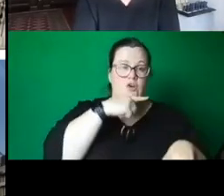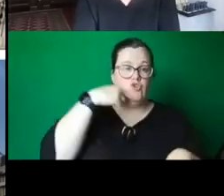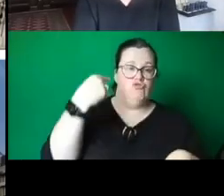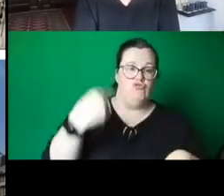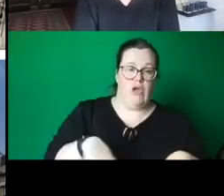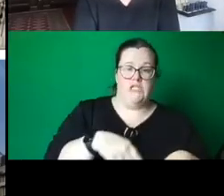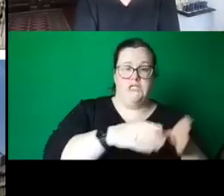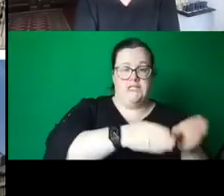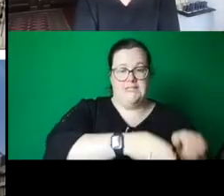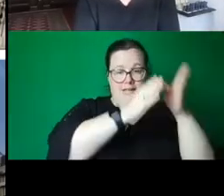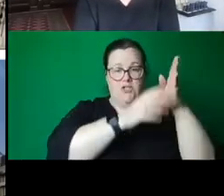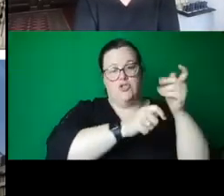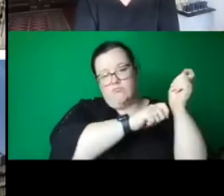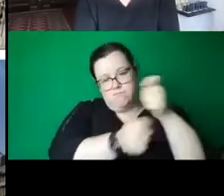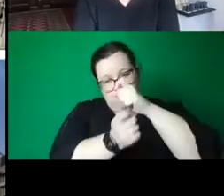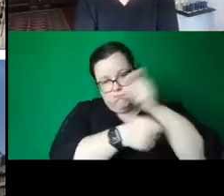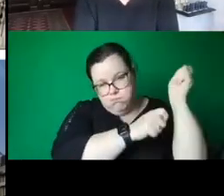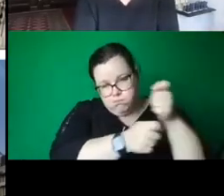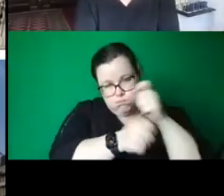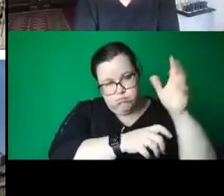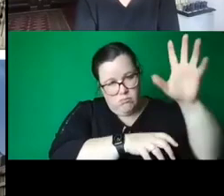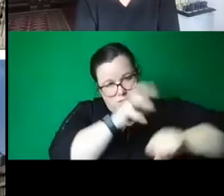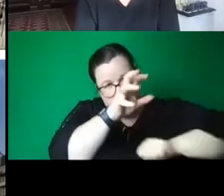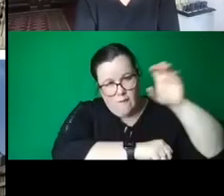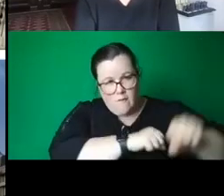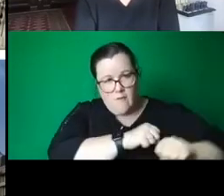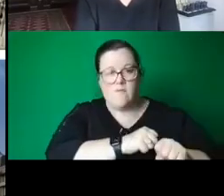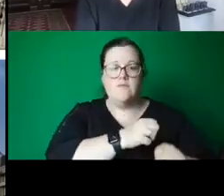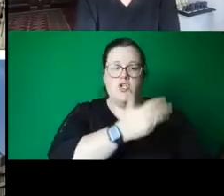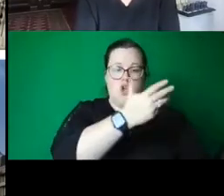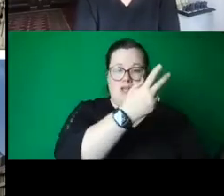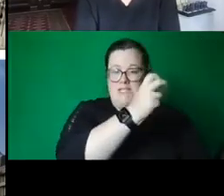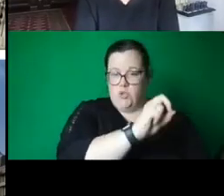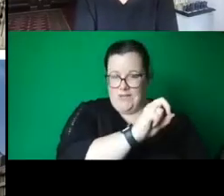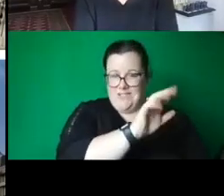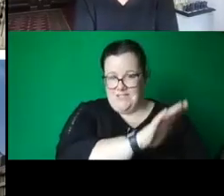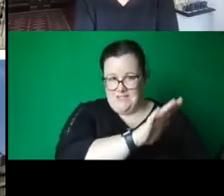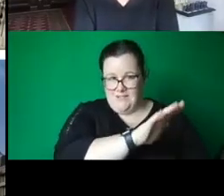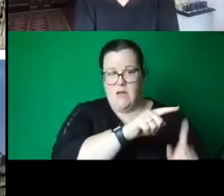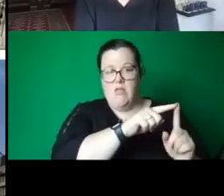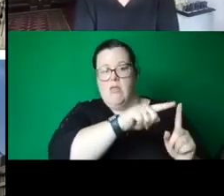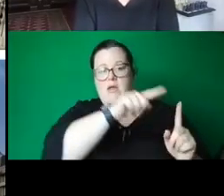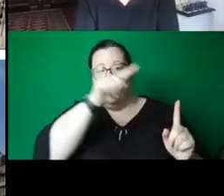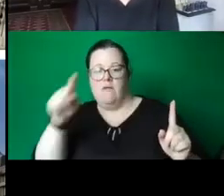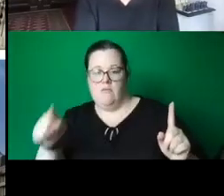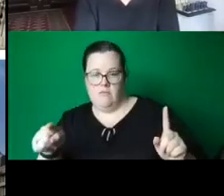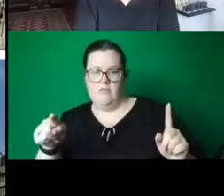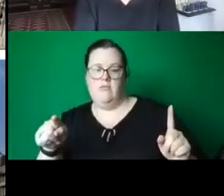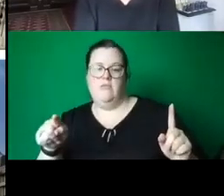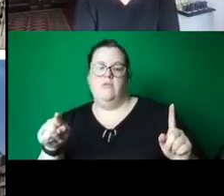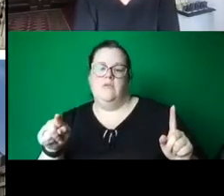second dismantled by communist and by Toporidza himself, to the monument of Lenin by the same man,